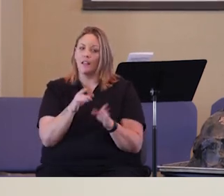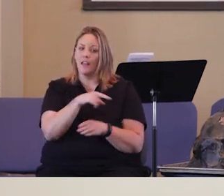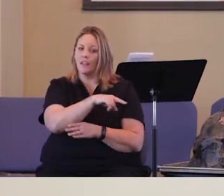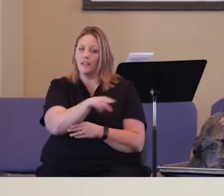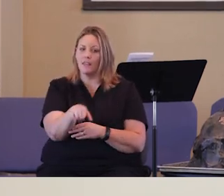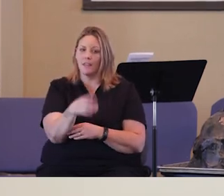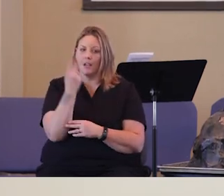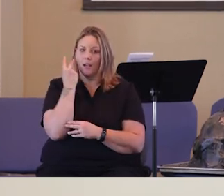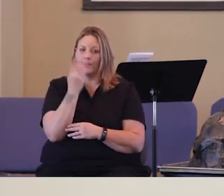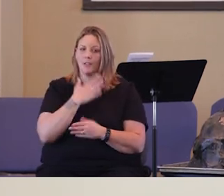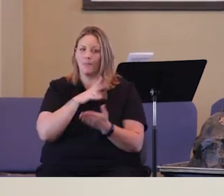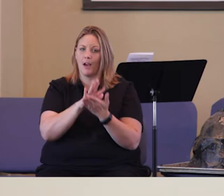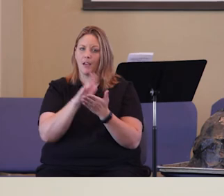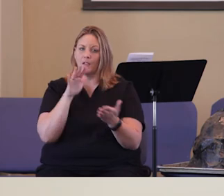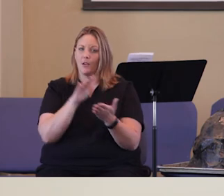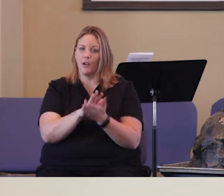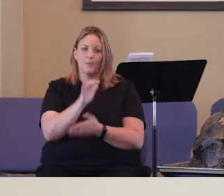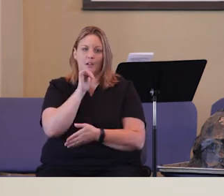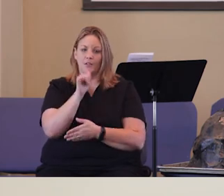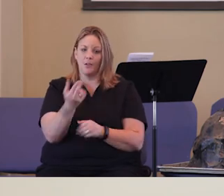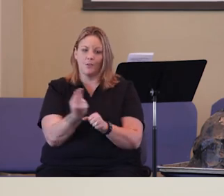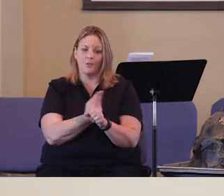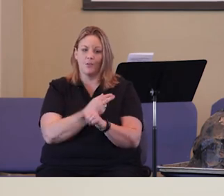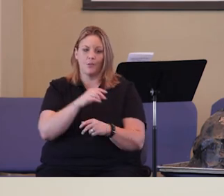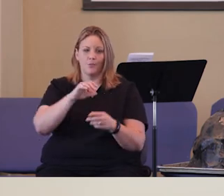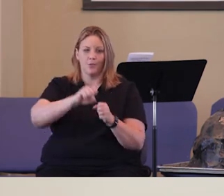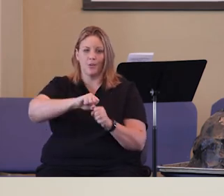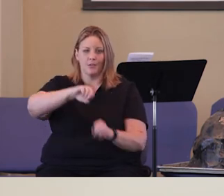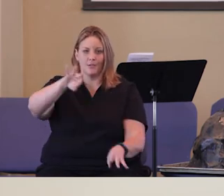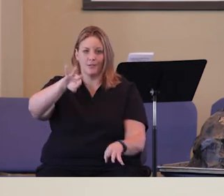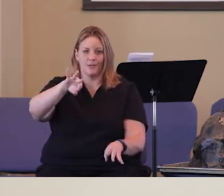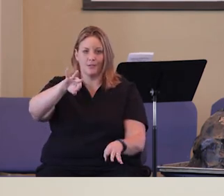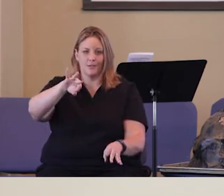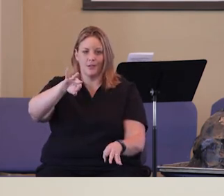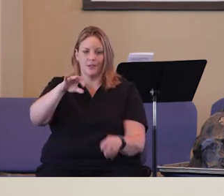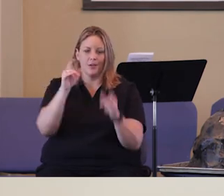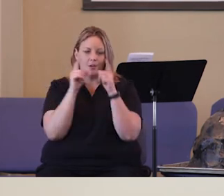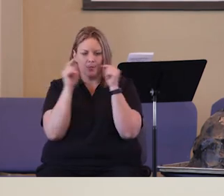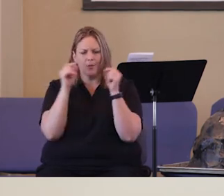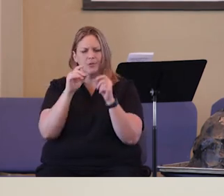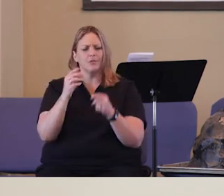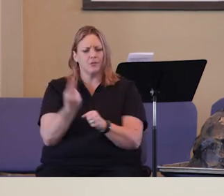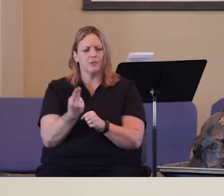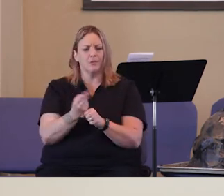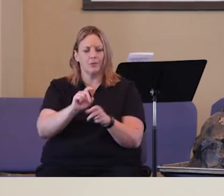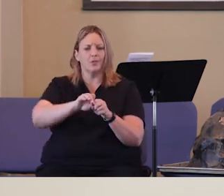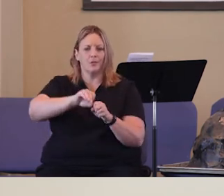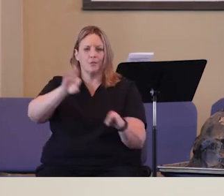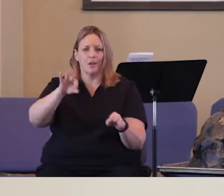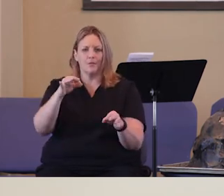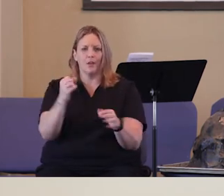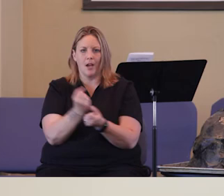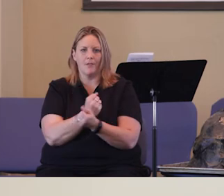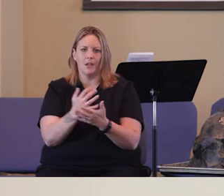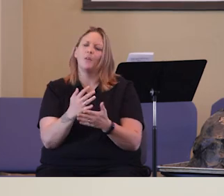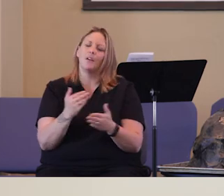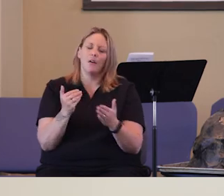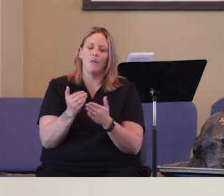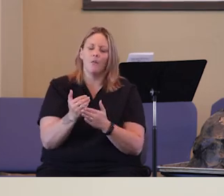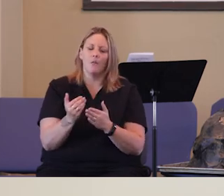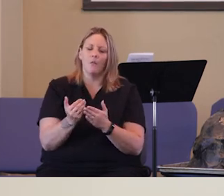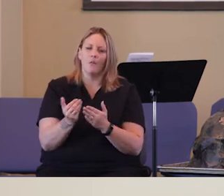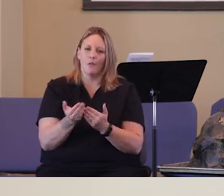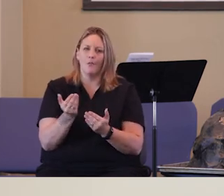let them see my glory by not even using your rod. Moses used his rod for not everything, but nearly